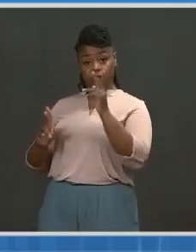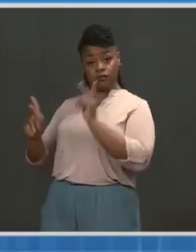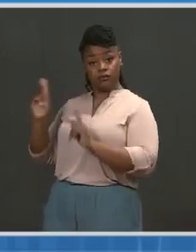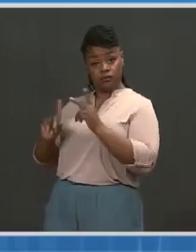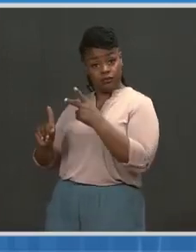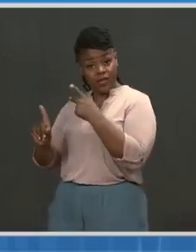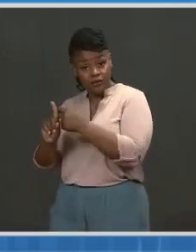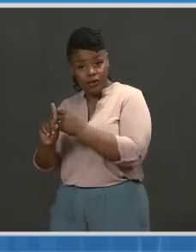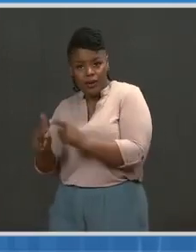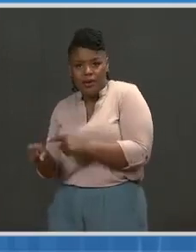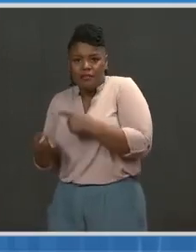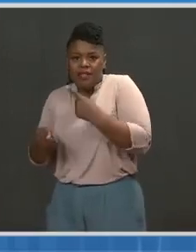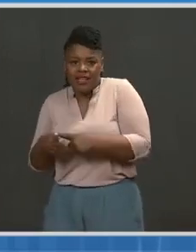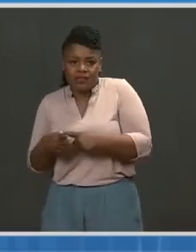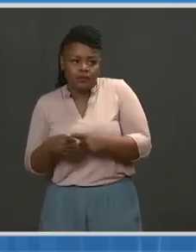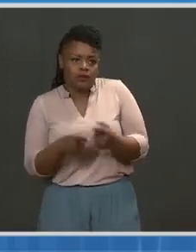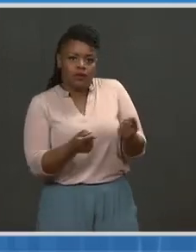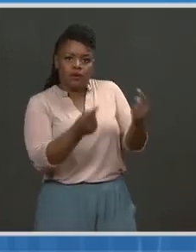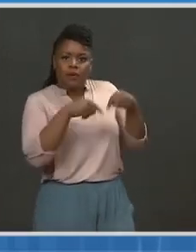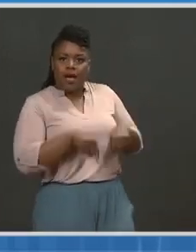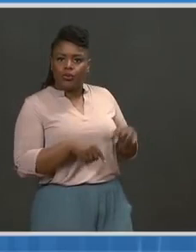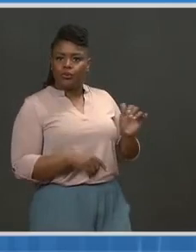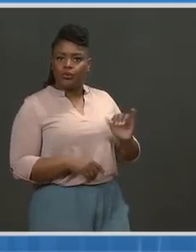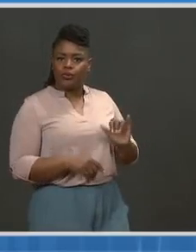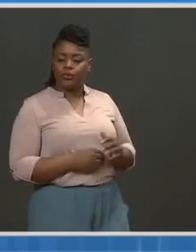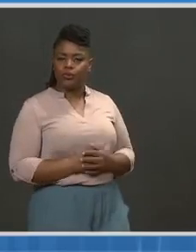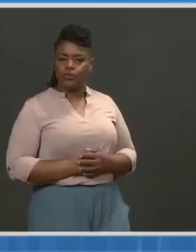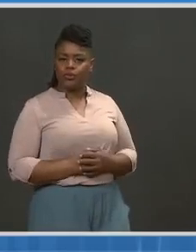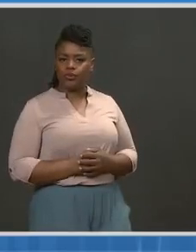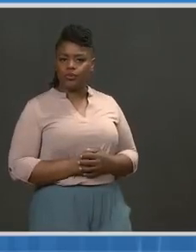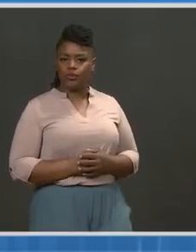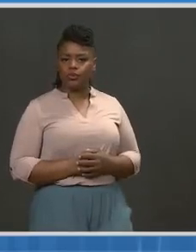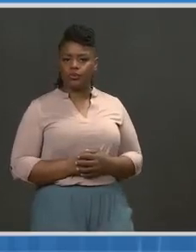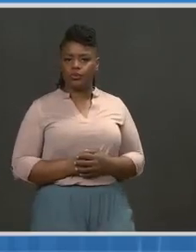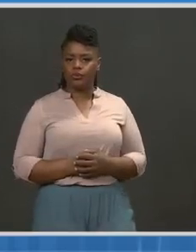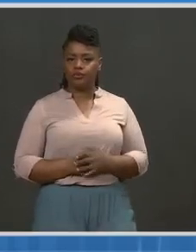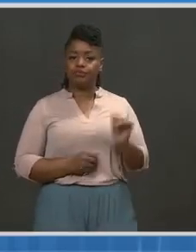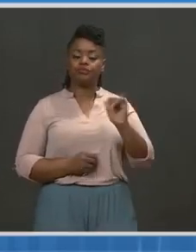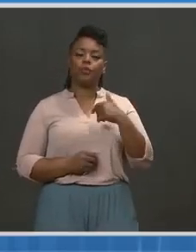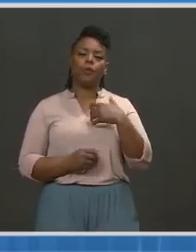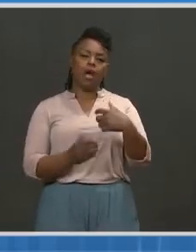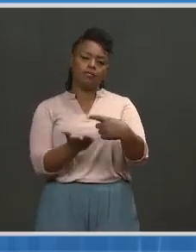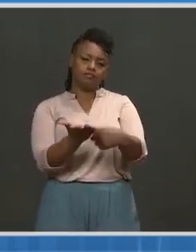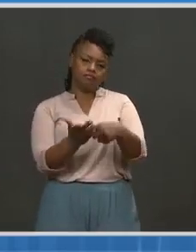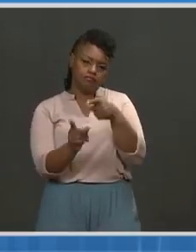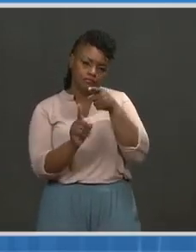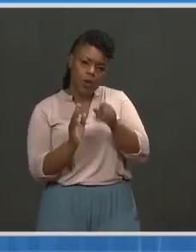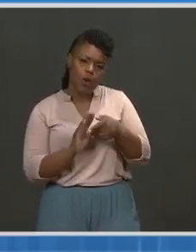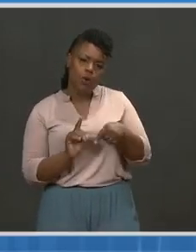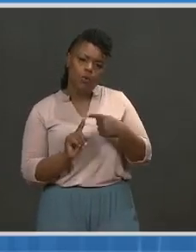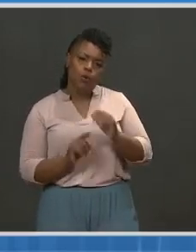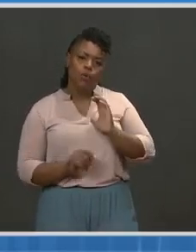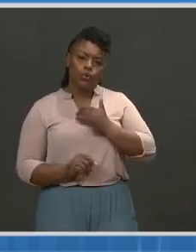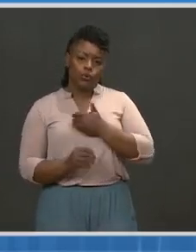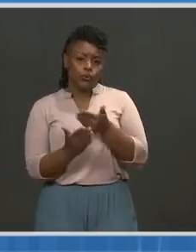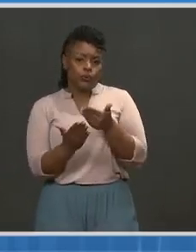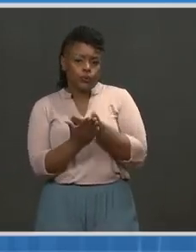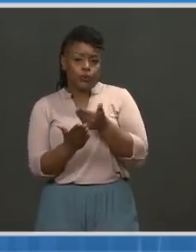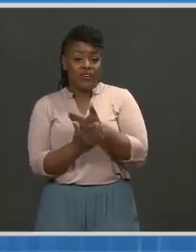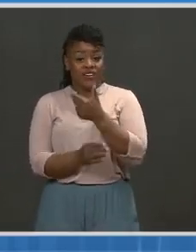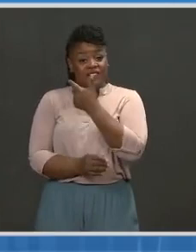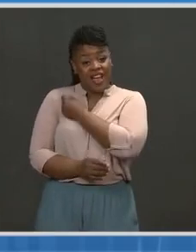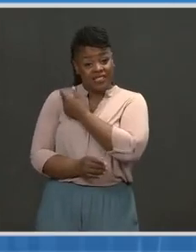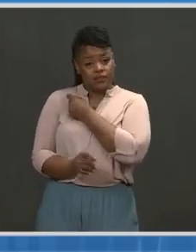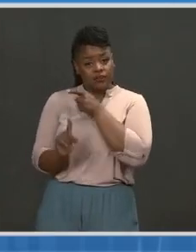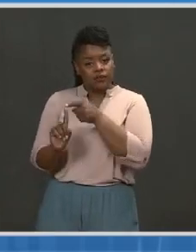people to get vaccinated. I also want to briefly touch on upcoming vaccine supply, which